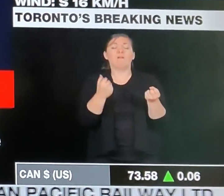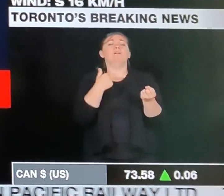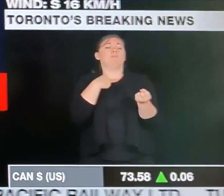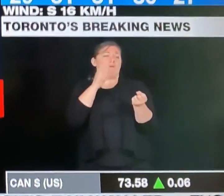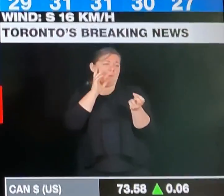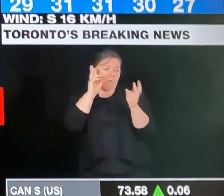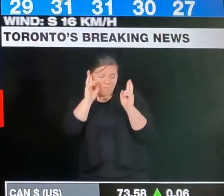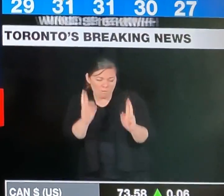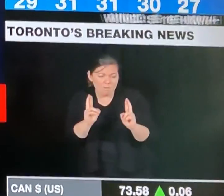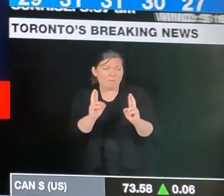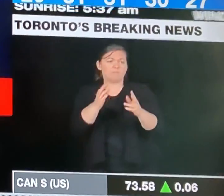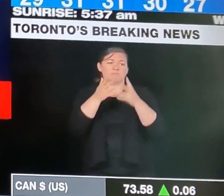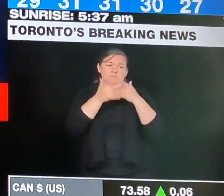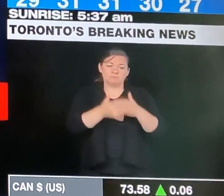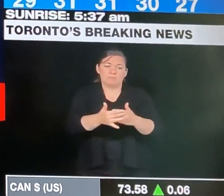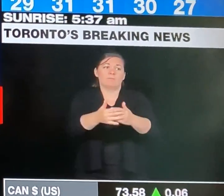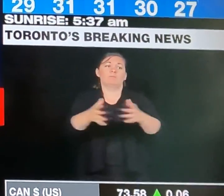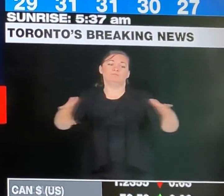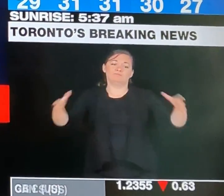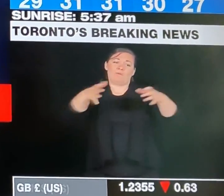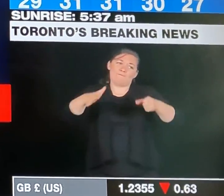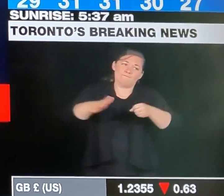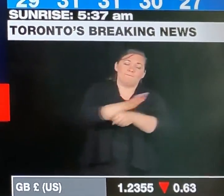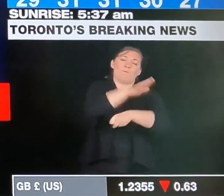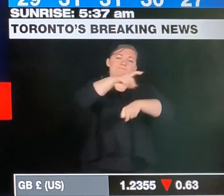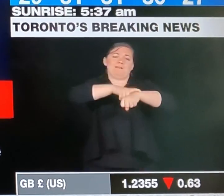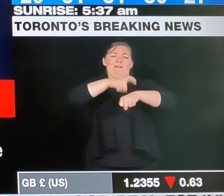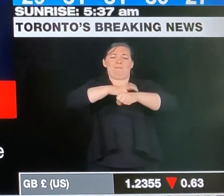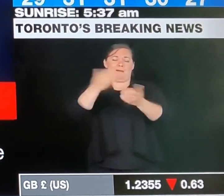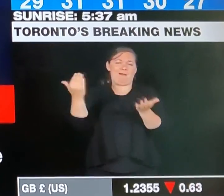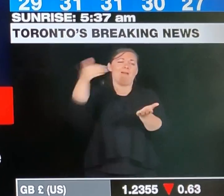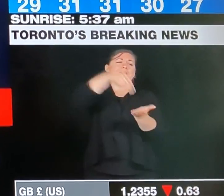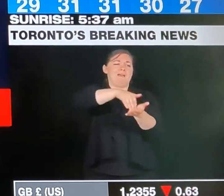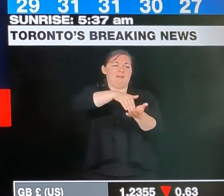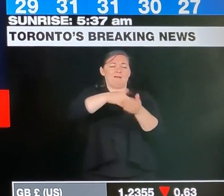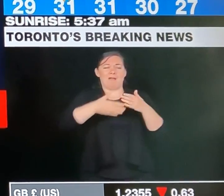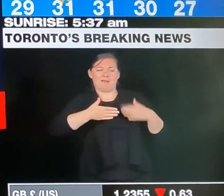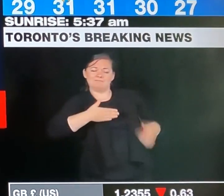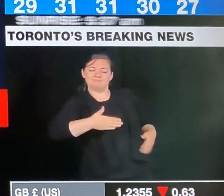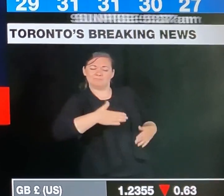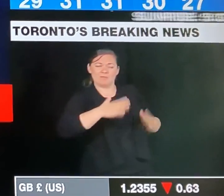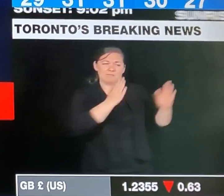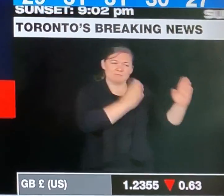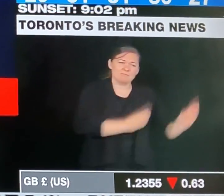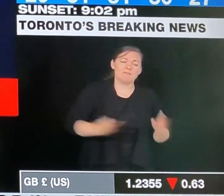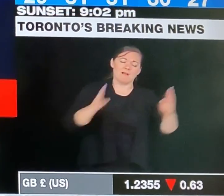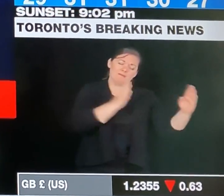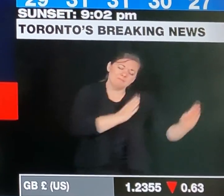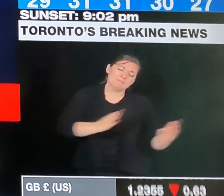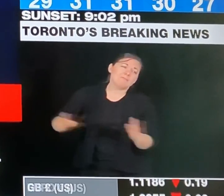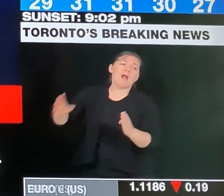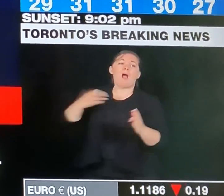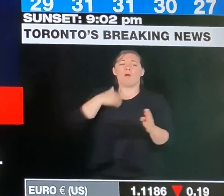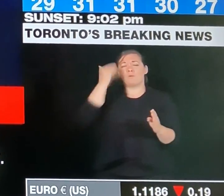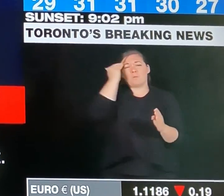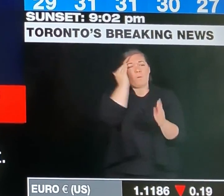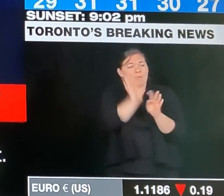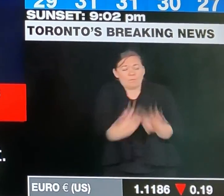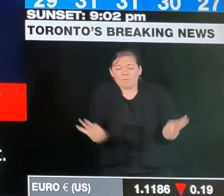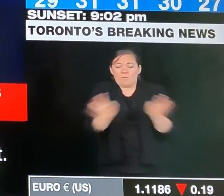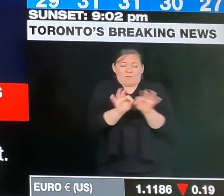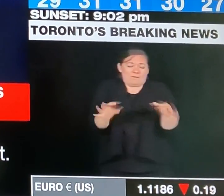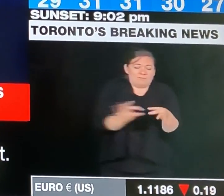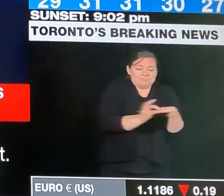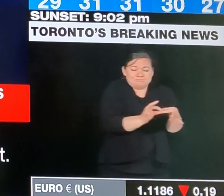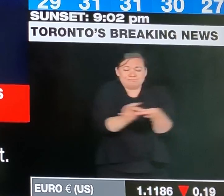so many of the parents and students and educators and staff on the way forward. What we have heard loud and clear from parents is that you want to be in the